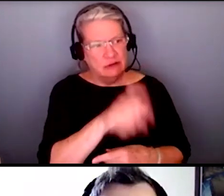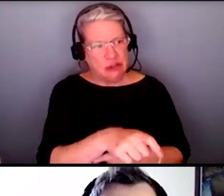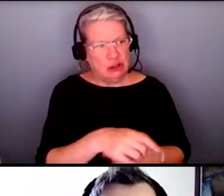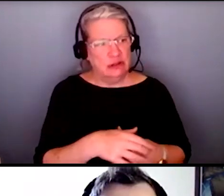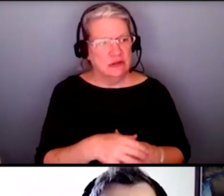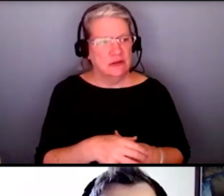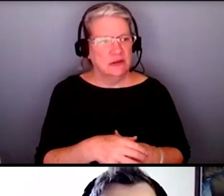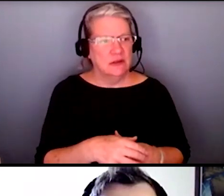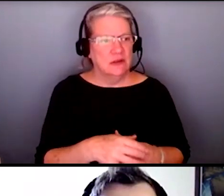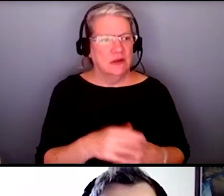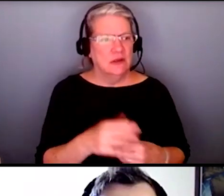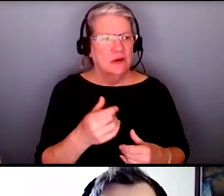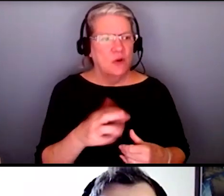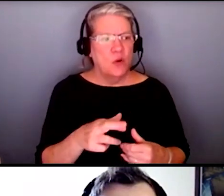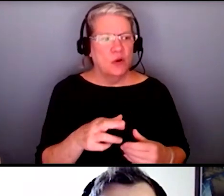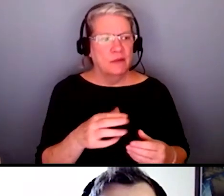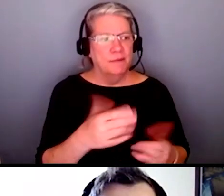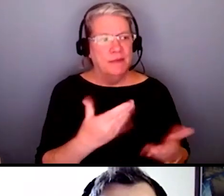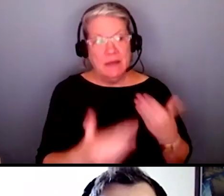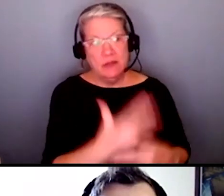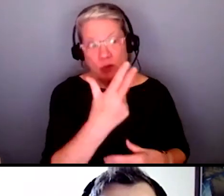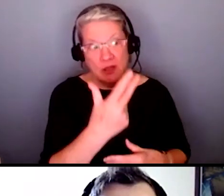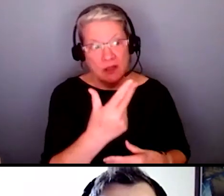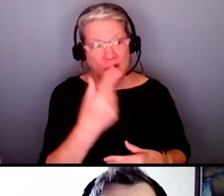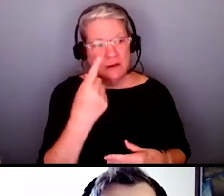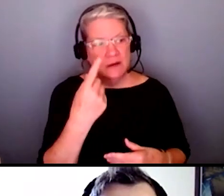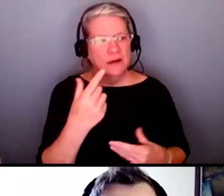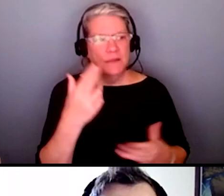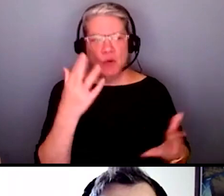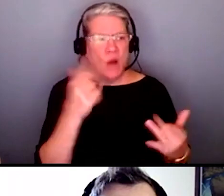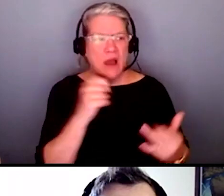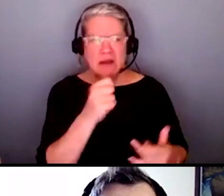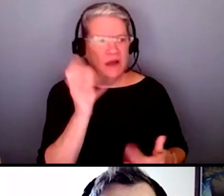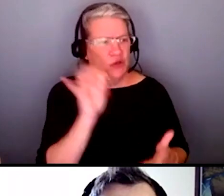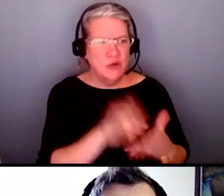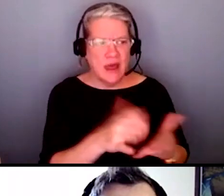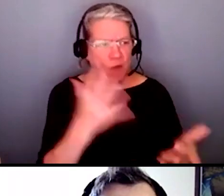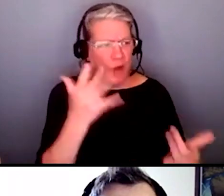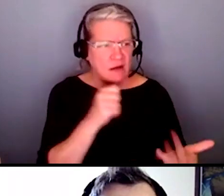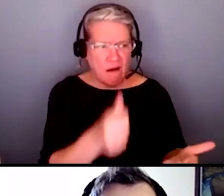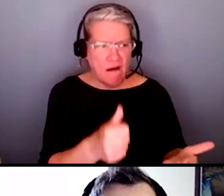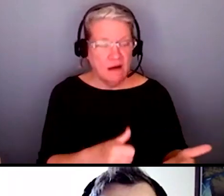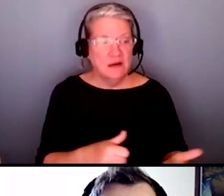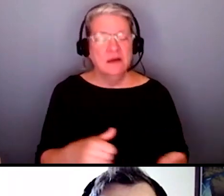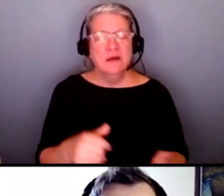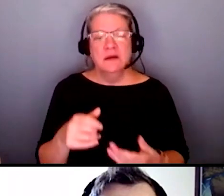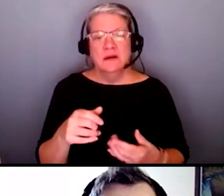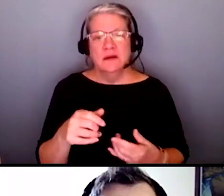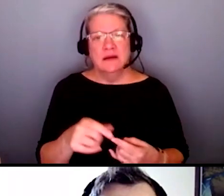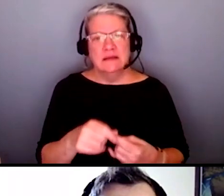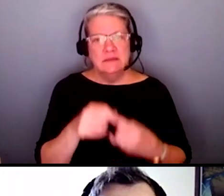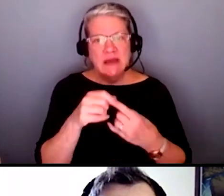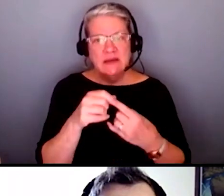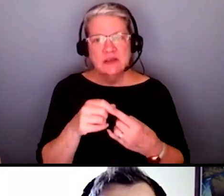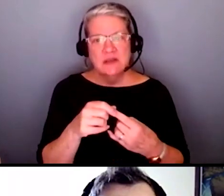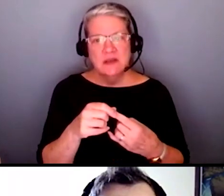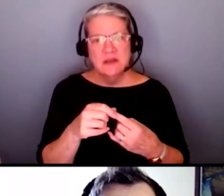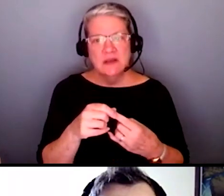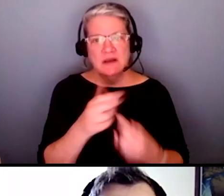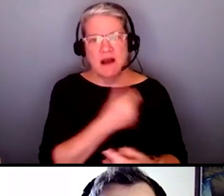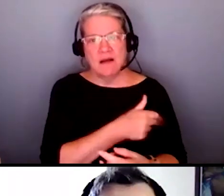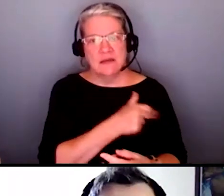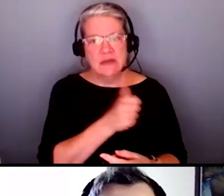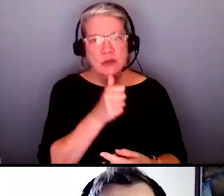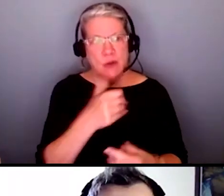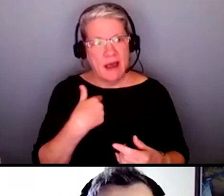or more than that but why wouldn't they especially with hospitals that have an